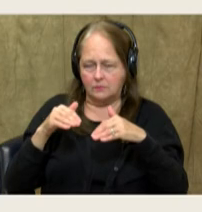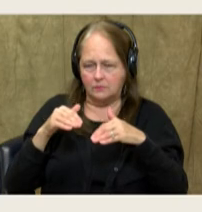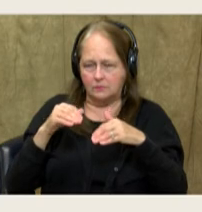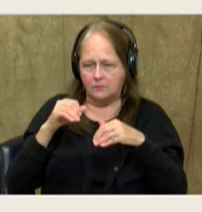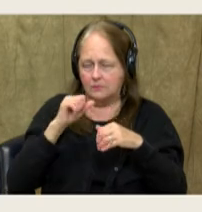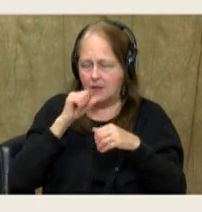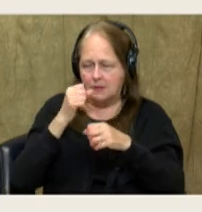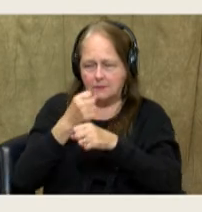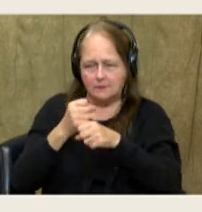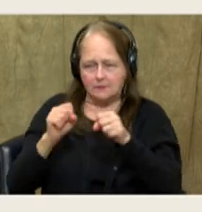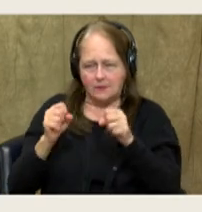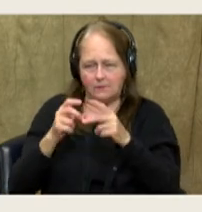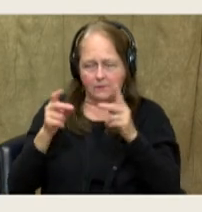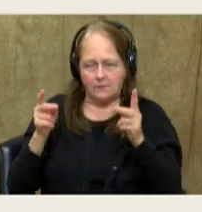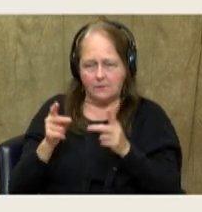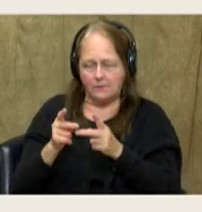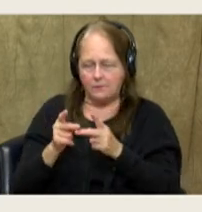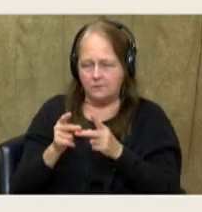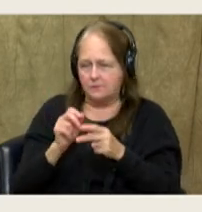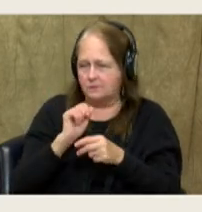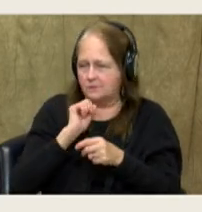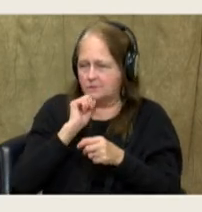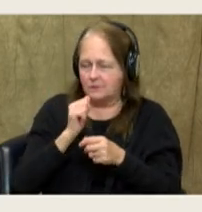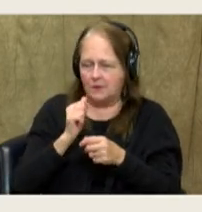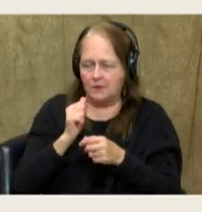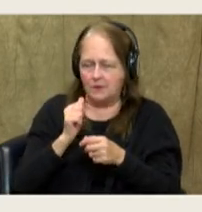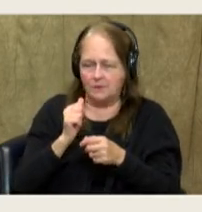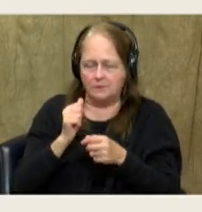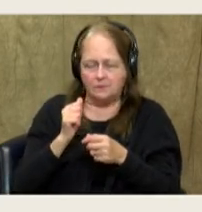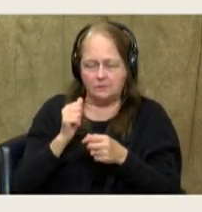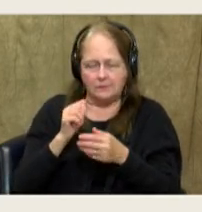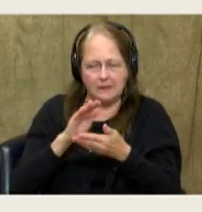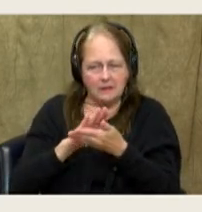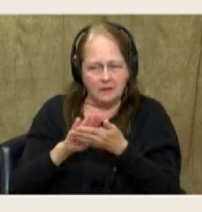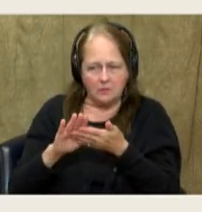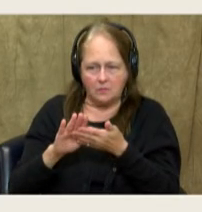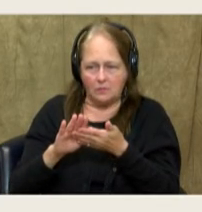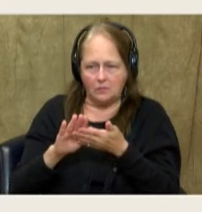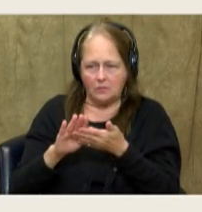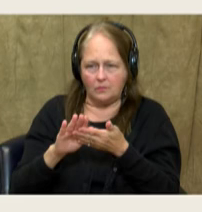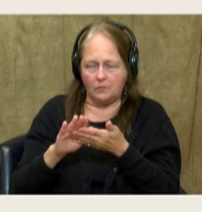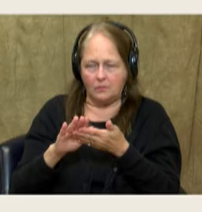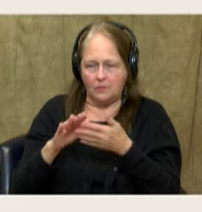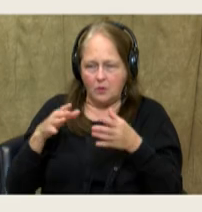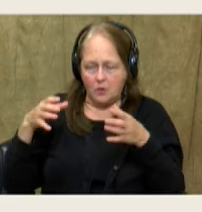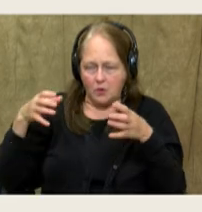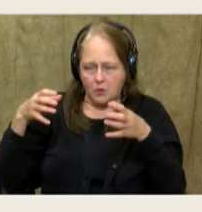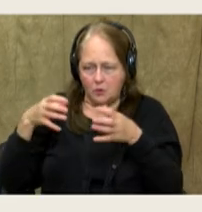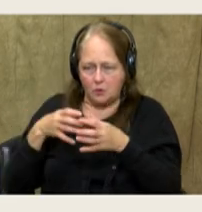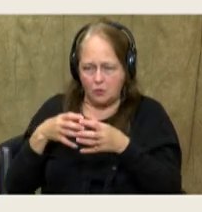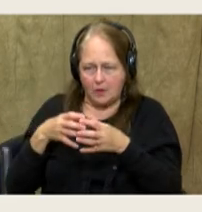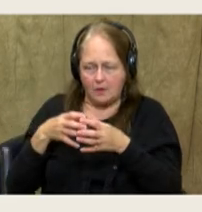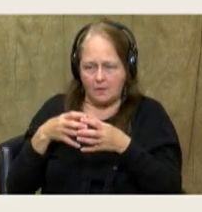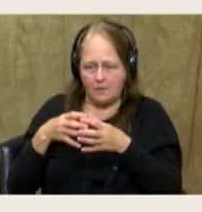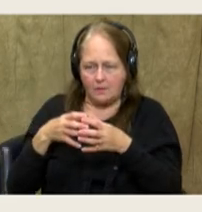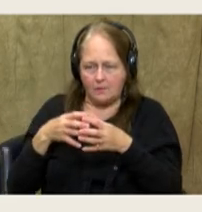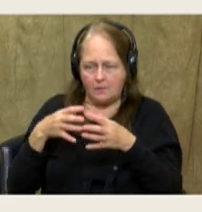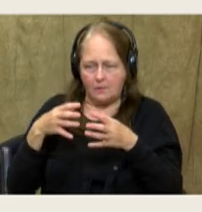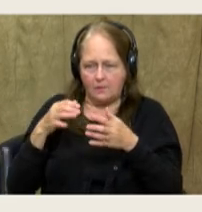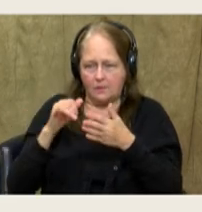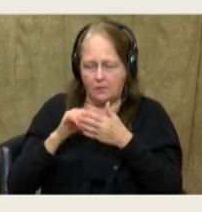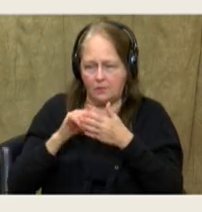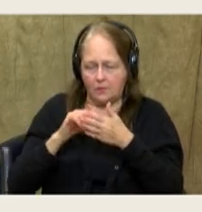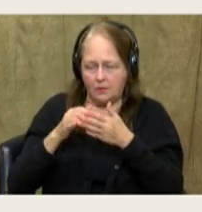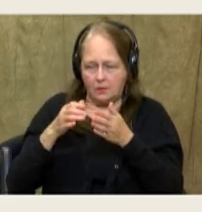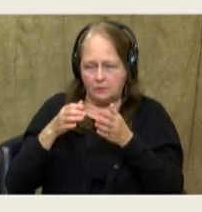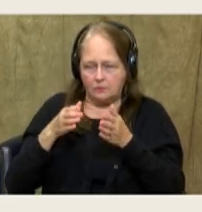unsafe ways. They're substandard. They're not sanitary. The crowding conditions can also be seen